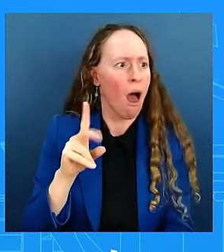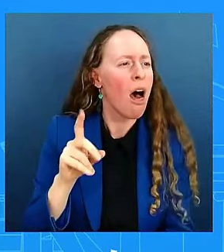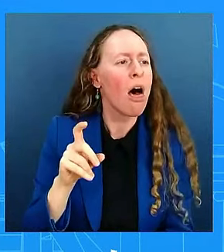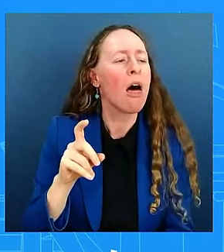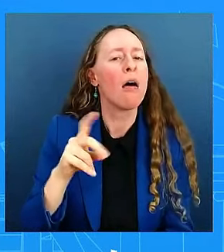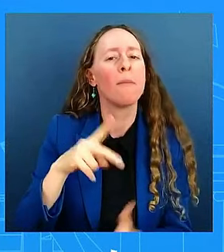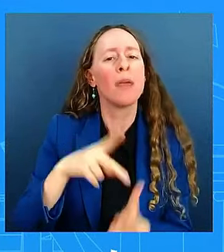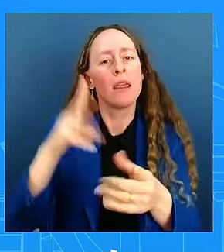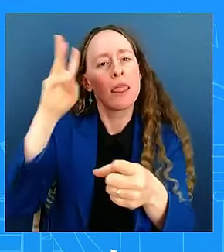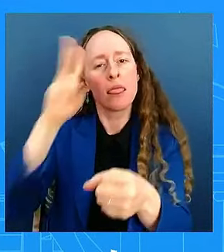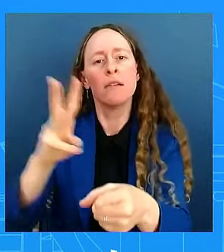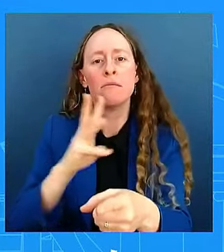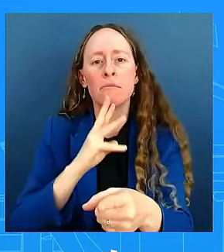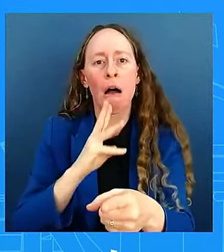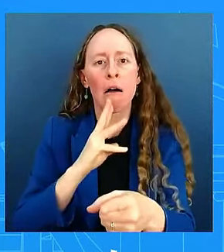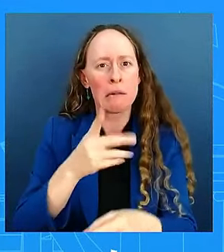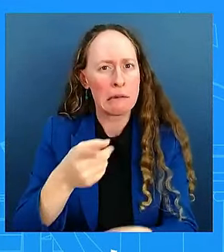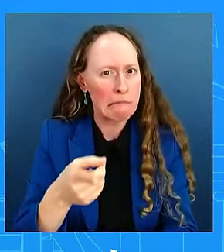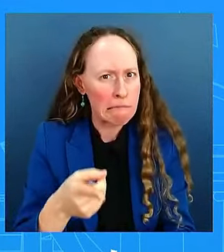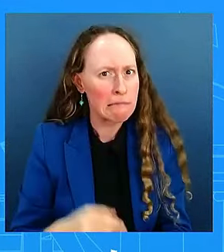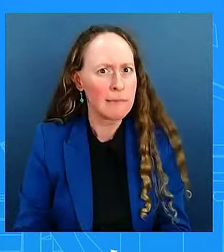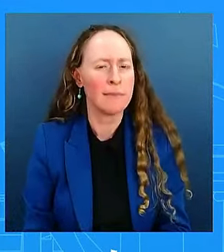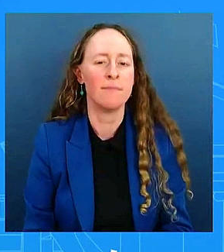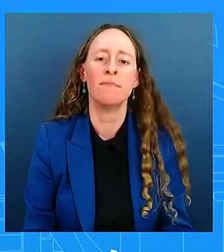Look, I'm going be very careful here.